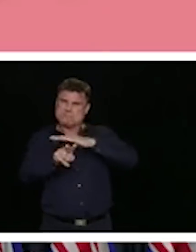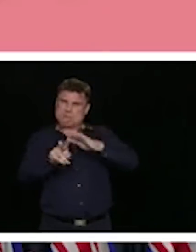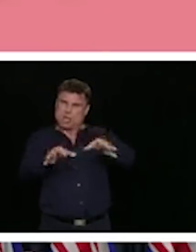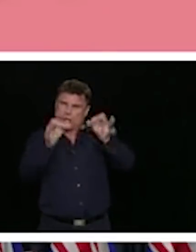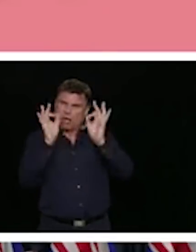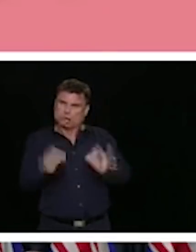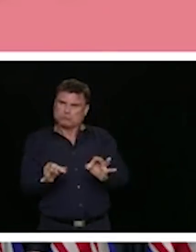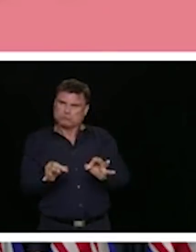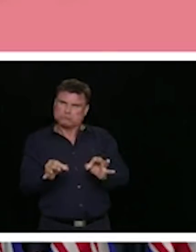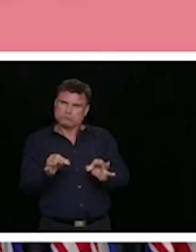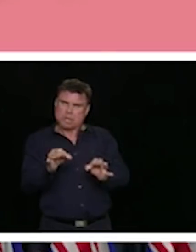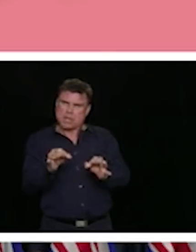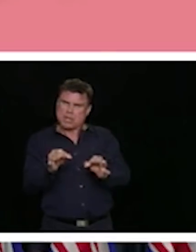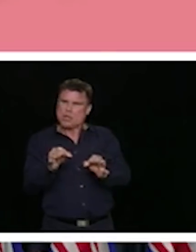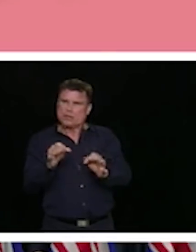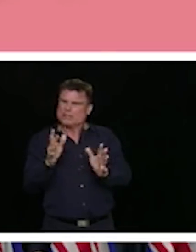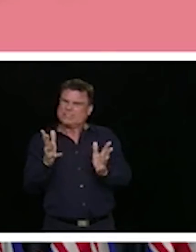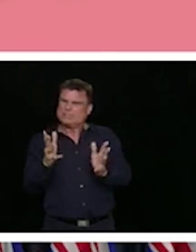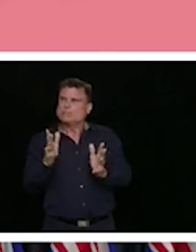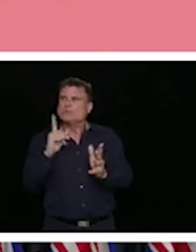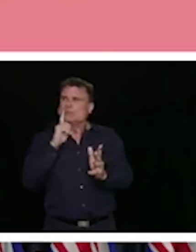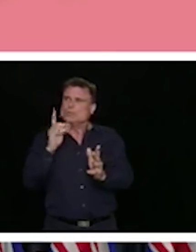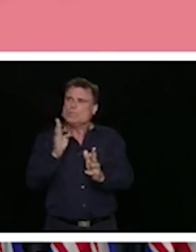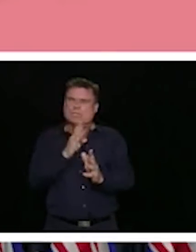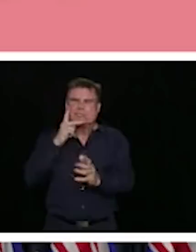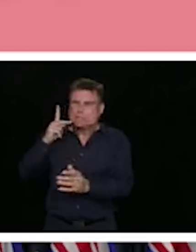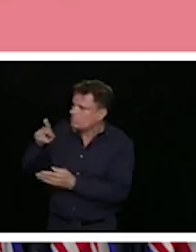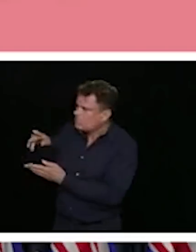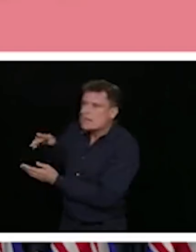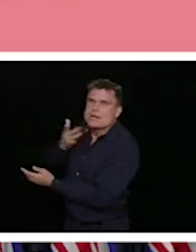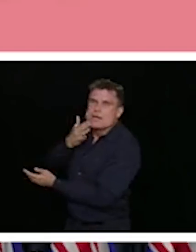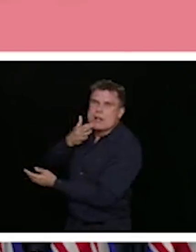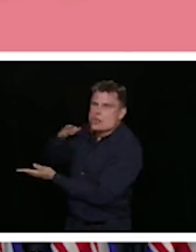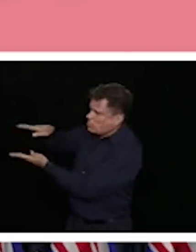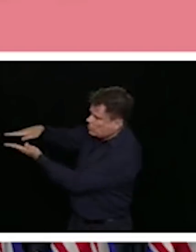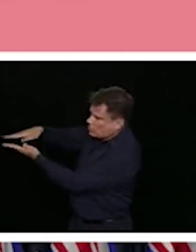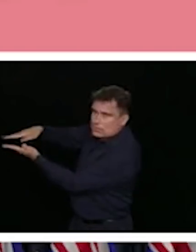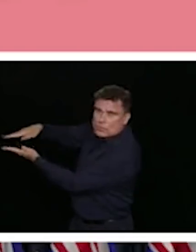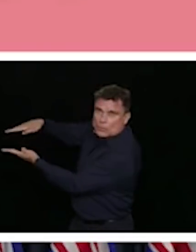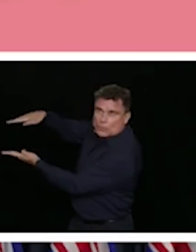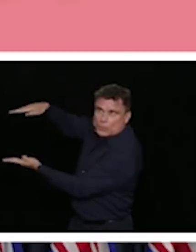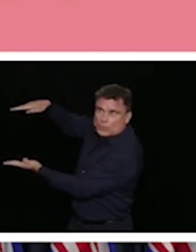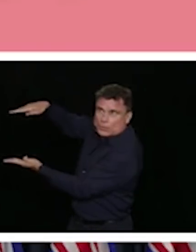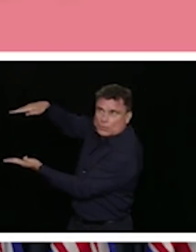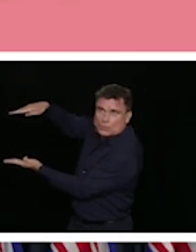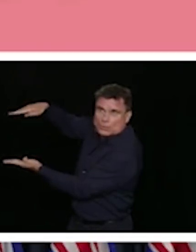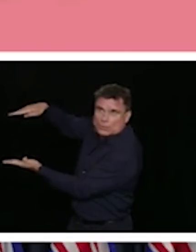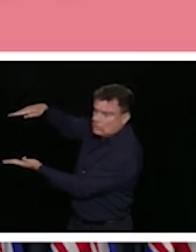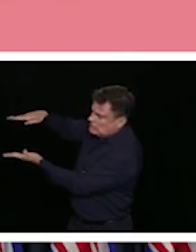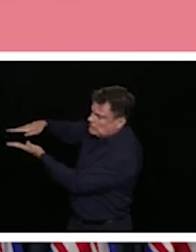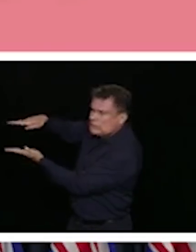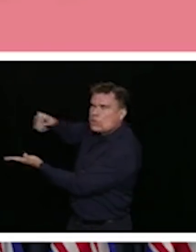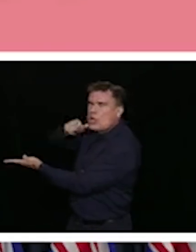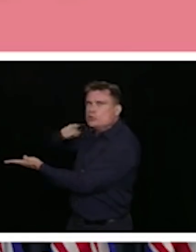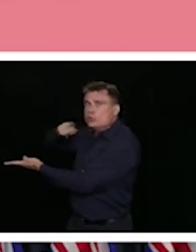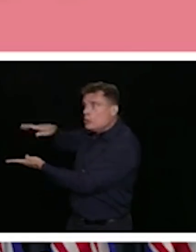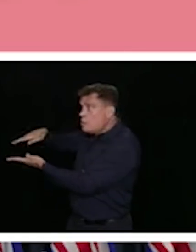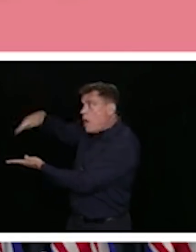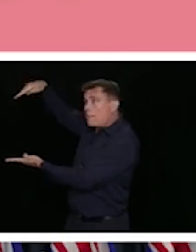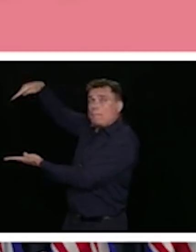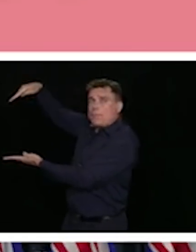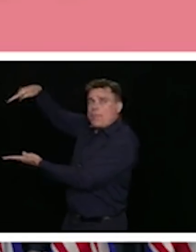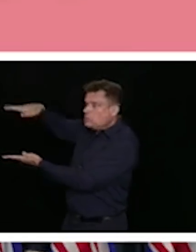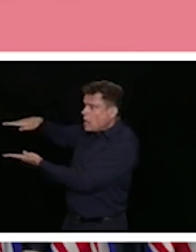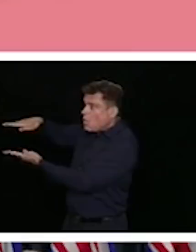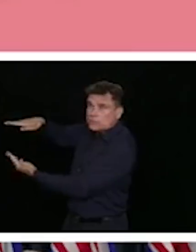What that says is, we still have it in our hands to make a difference on bending this curve. When we